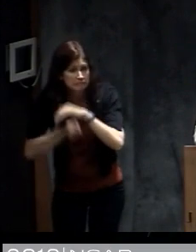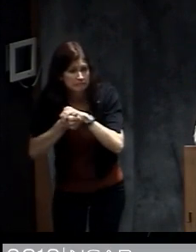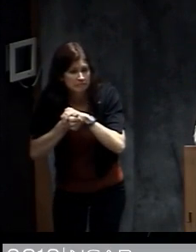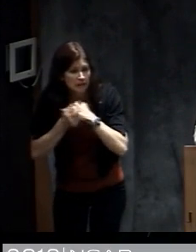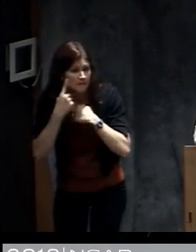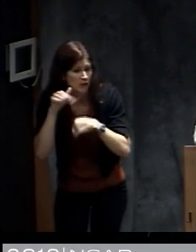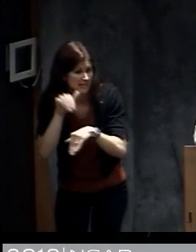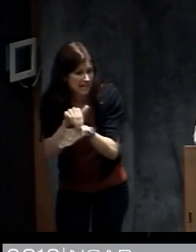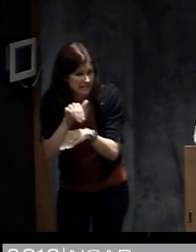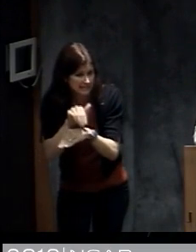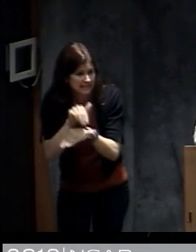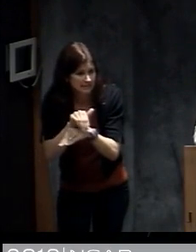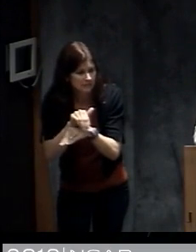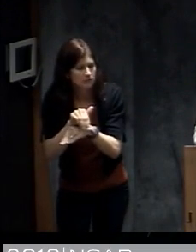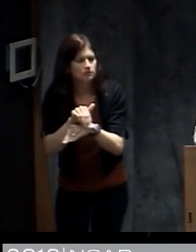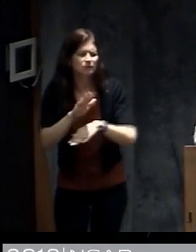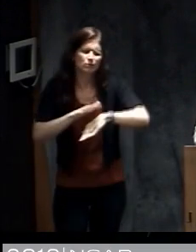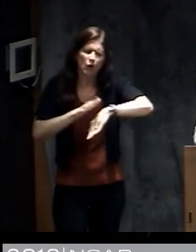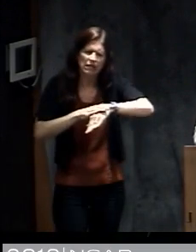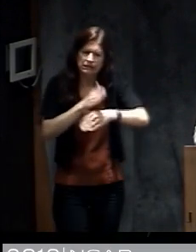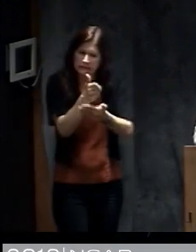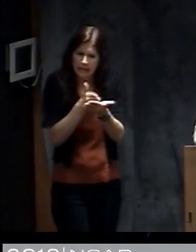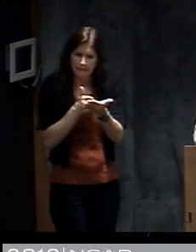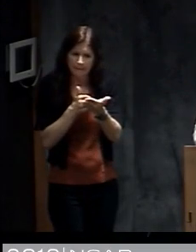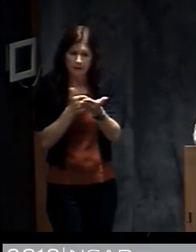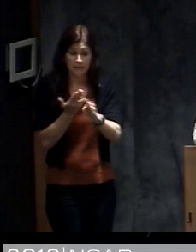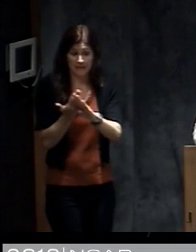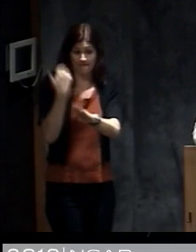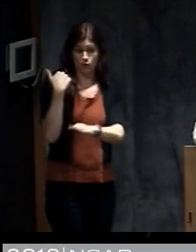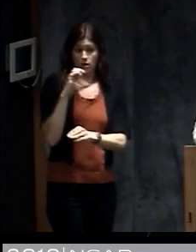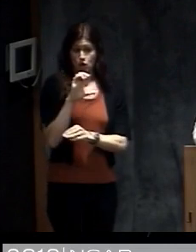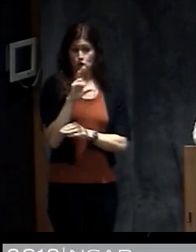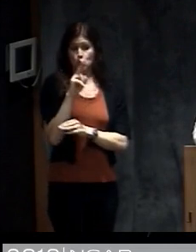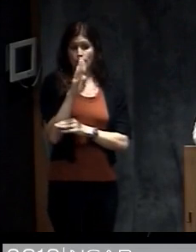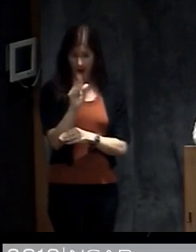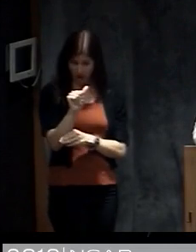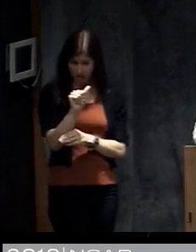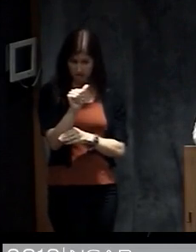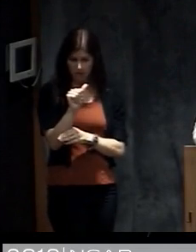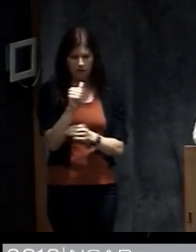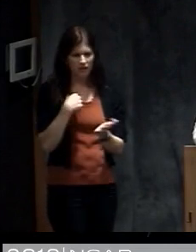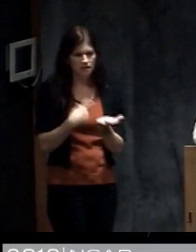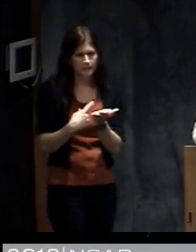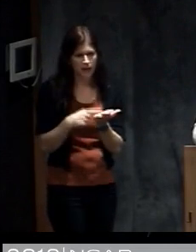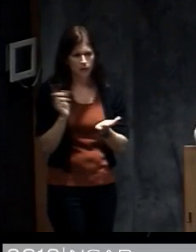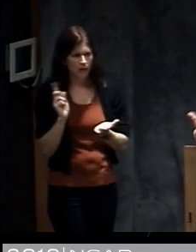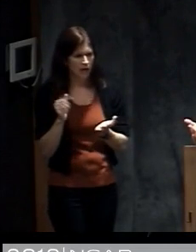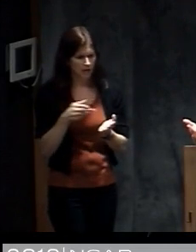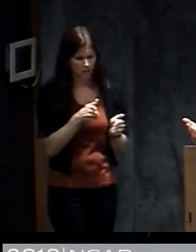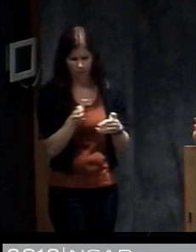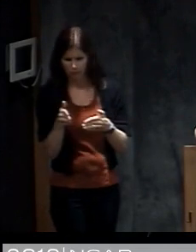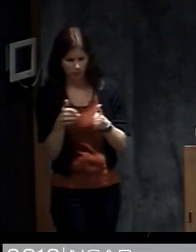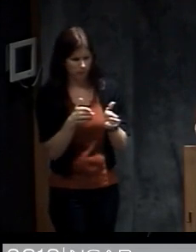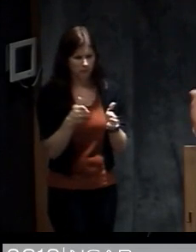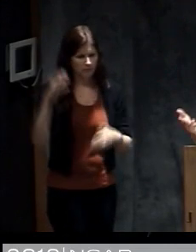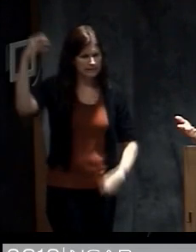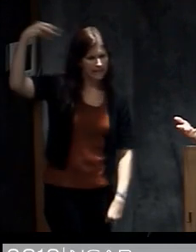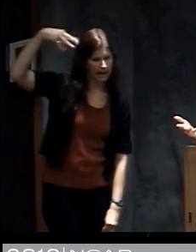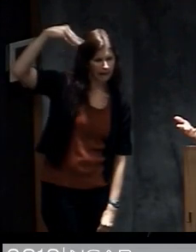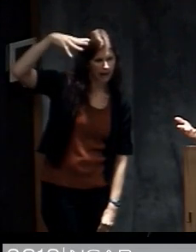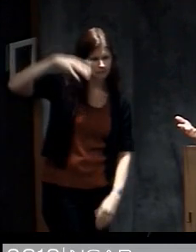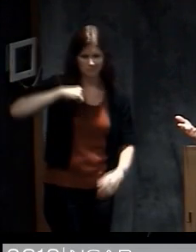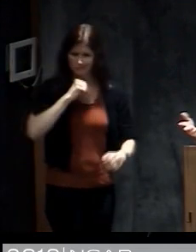So they did have some warning. The storm had previously affected Cuba. And there was some debate after that over where it was going because they had no satellites. They had no